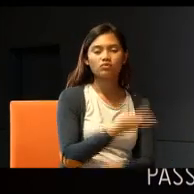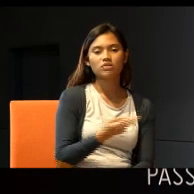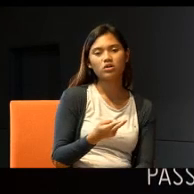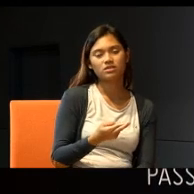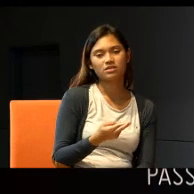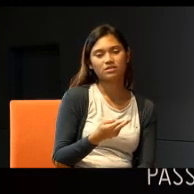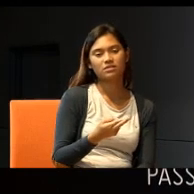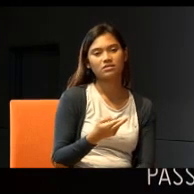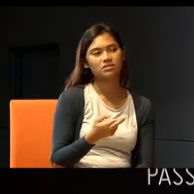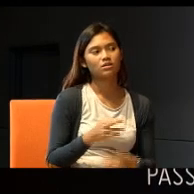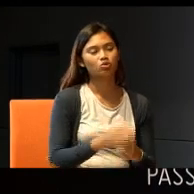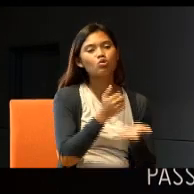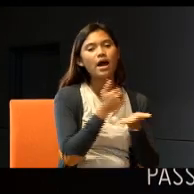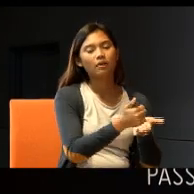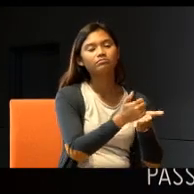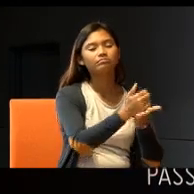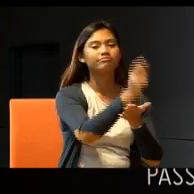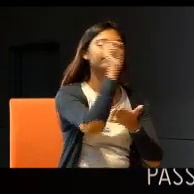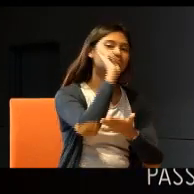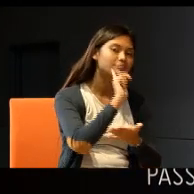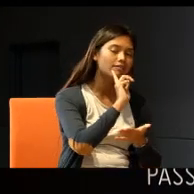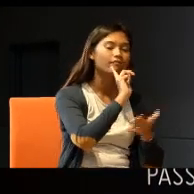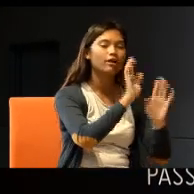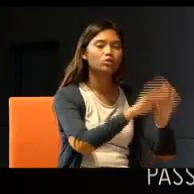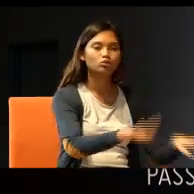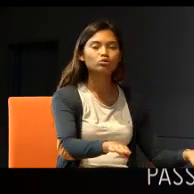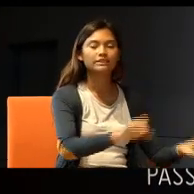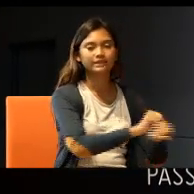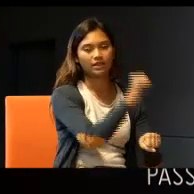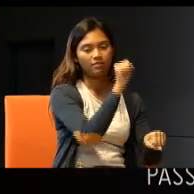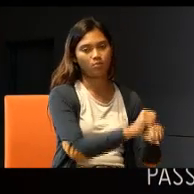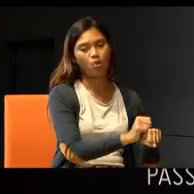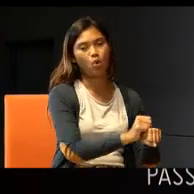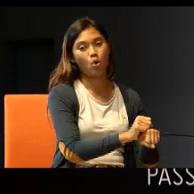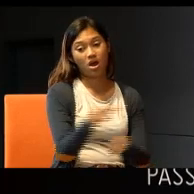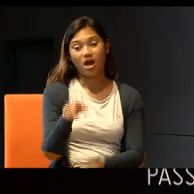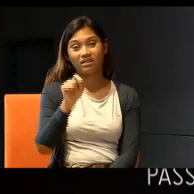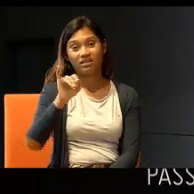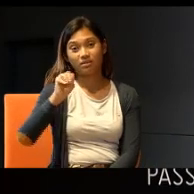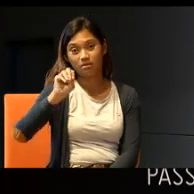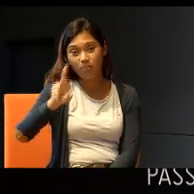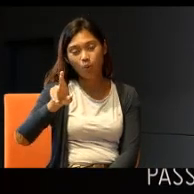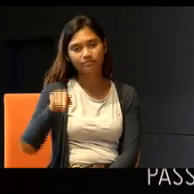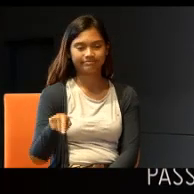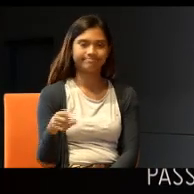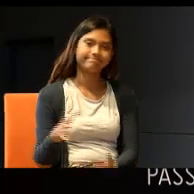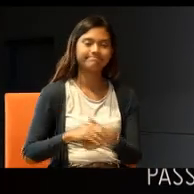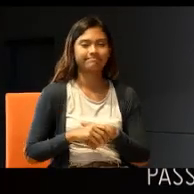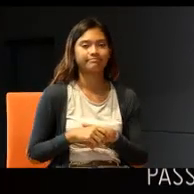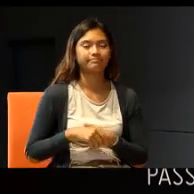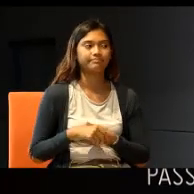to, help our deaf, children, in Singapore. and as for Timor, think, you know,